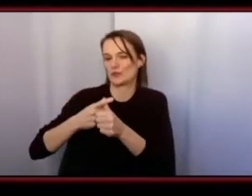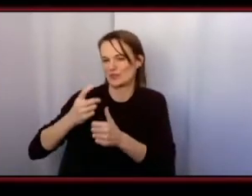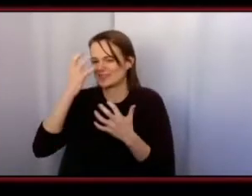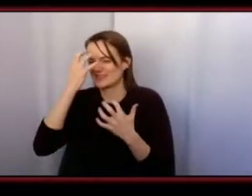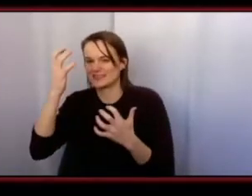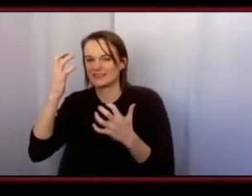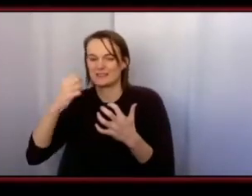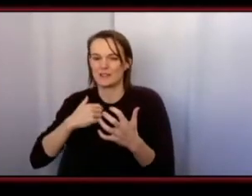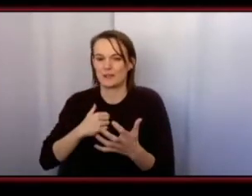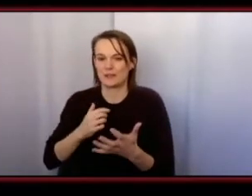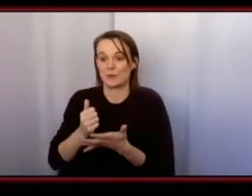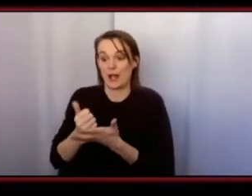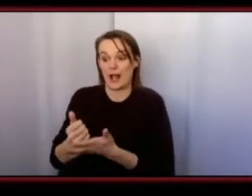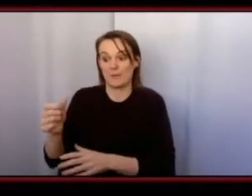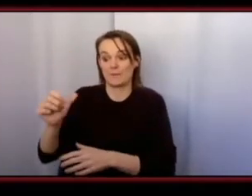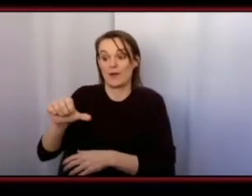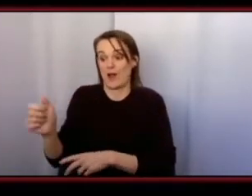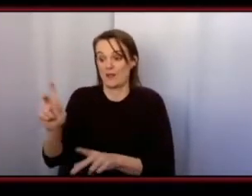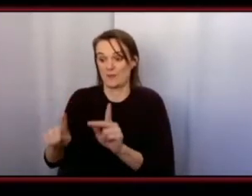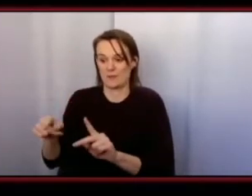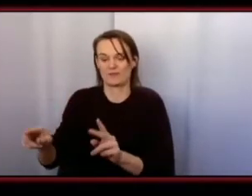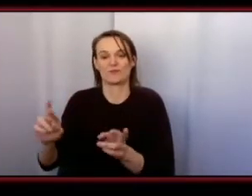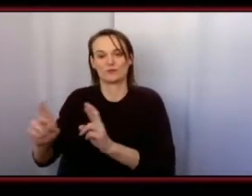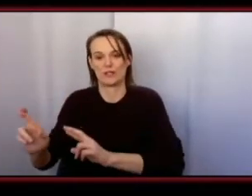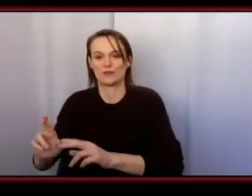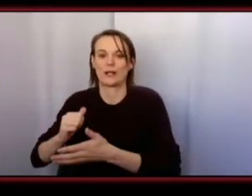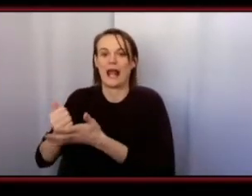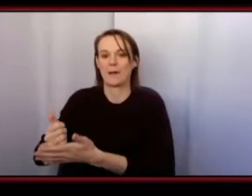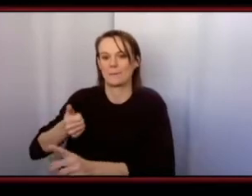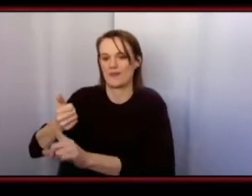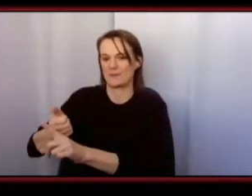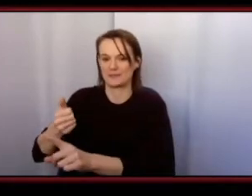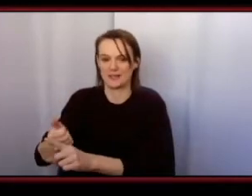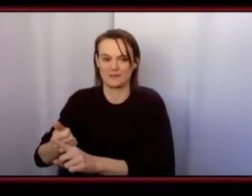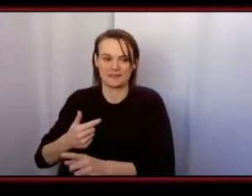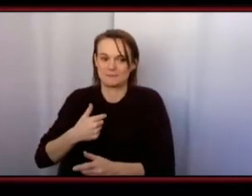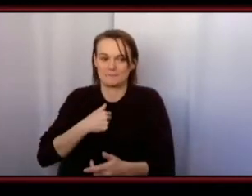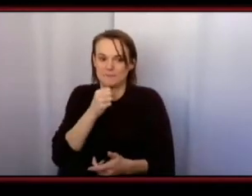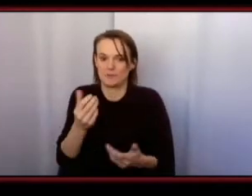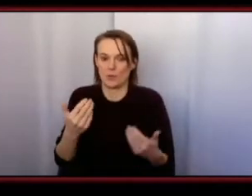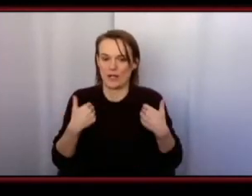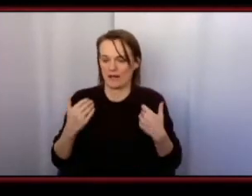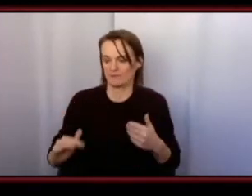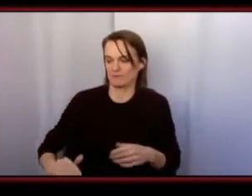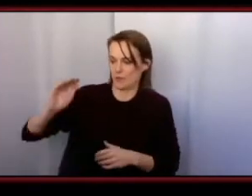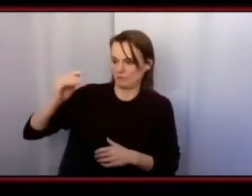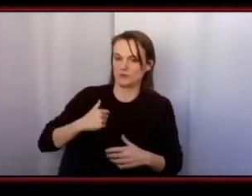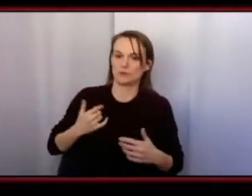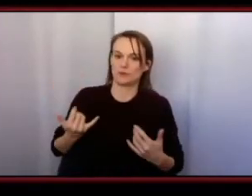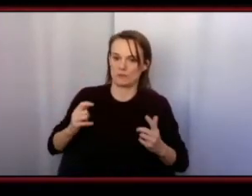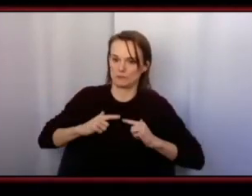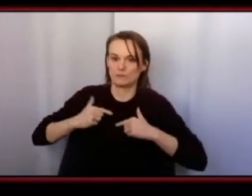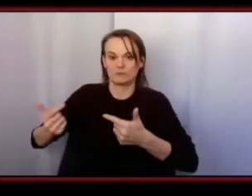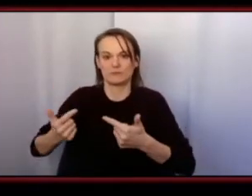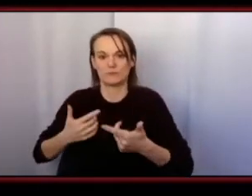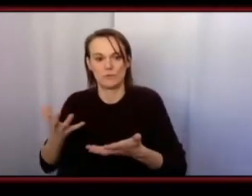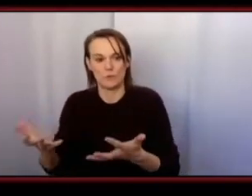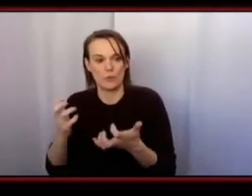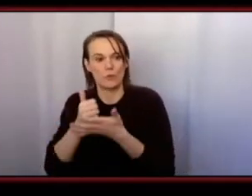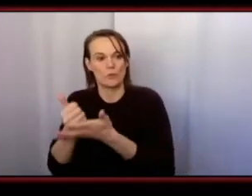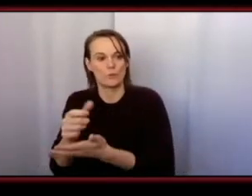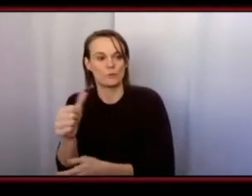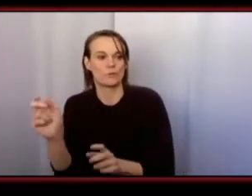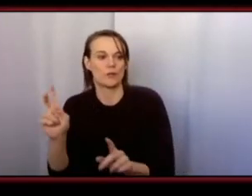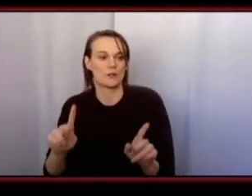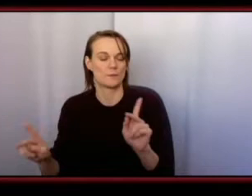help others help themselves and to be the person that i thought i needed when i was growing up so um i